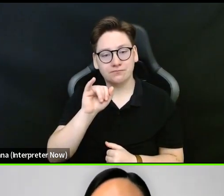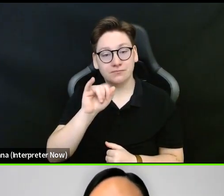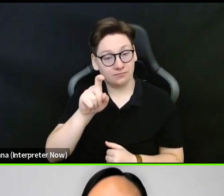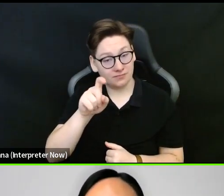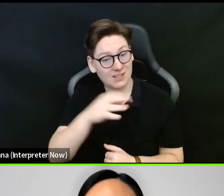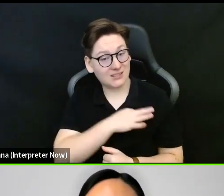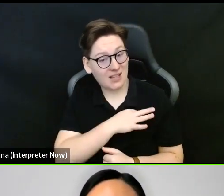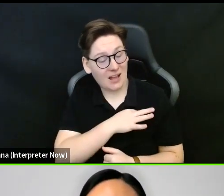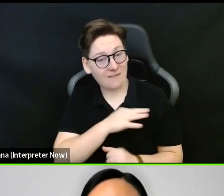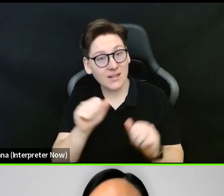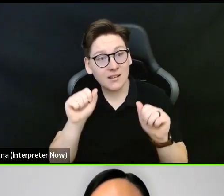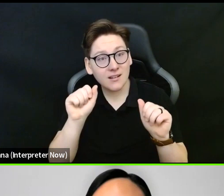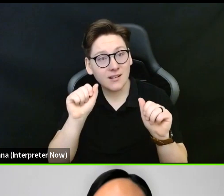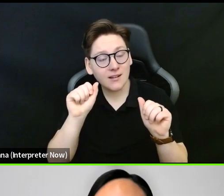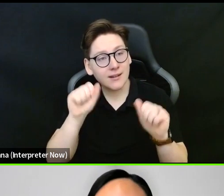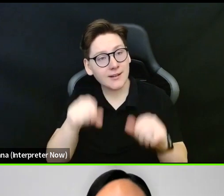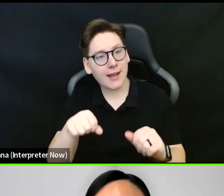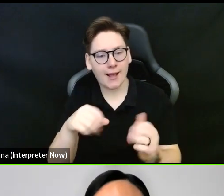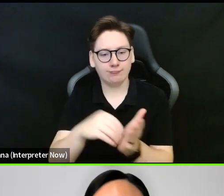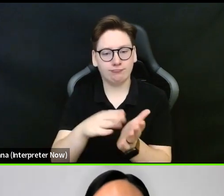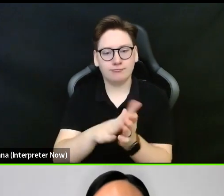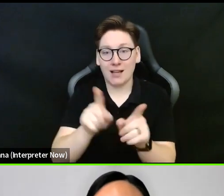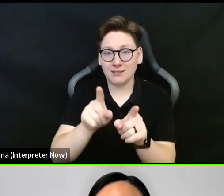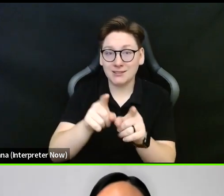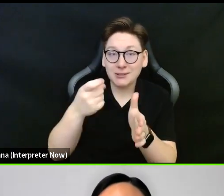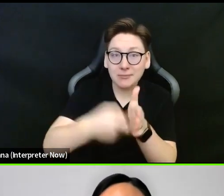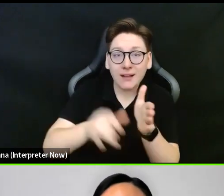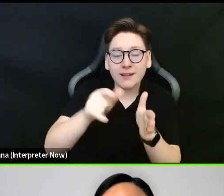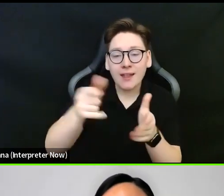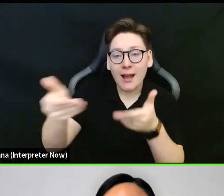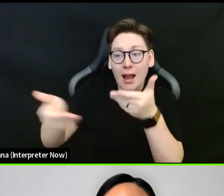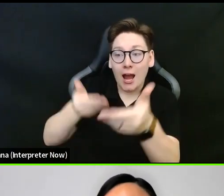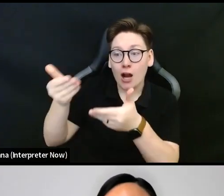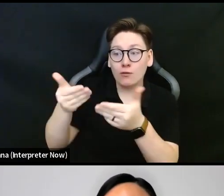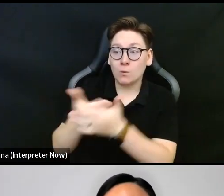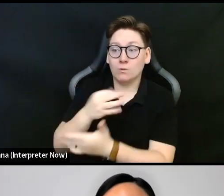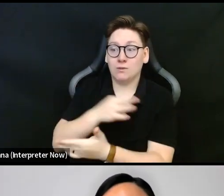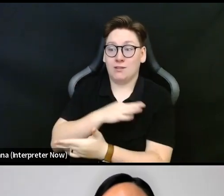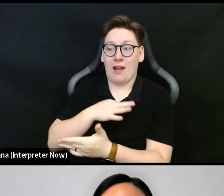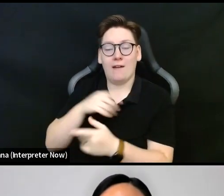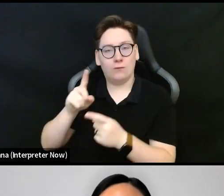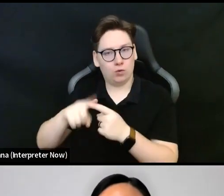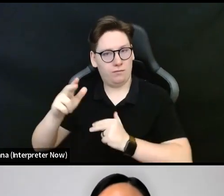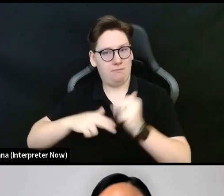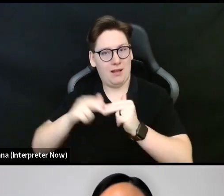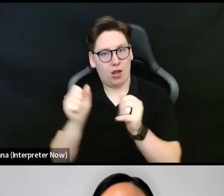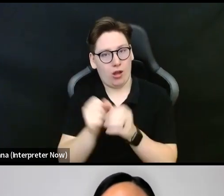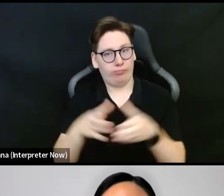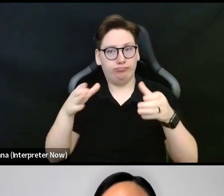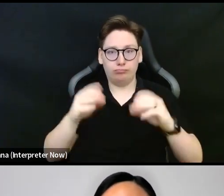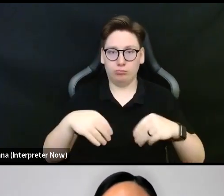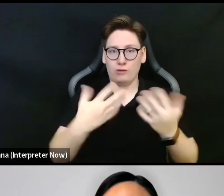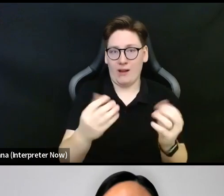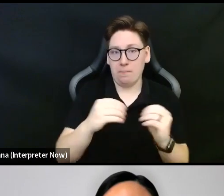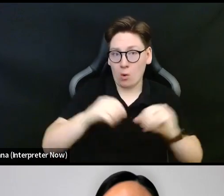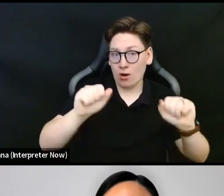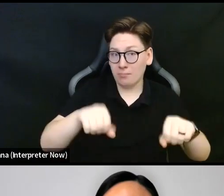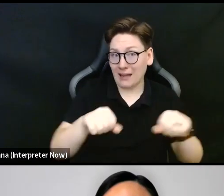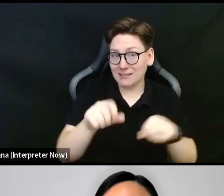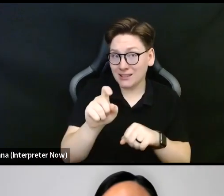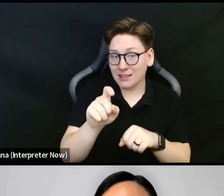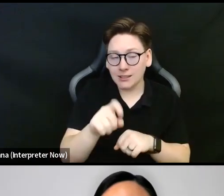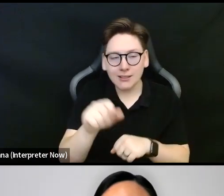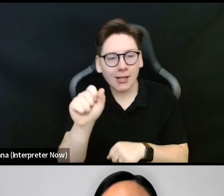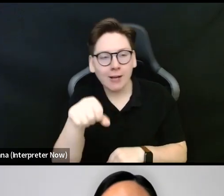such as hiring a staff member as part of capacity building. Yeah, great question. Thank you. So yes, staffing